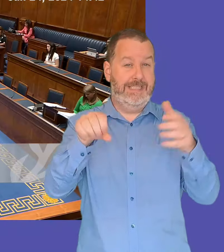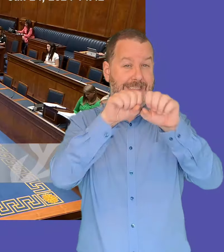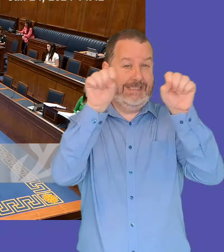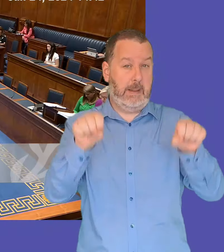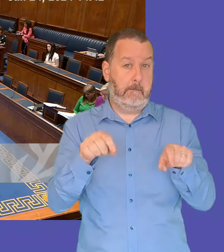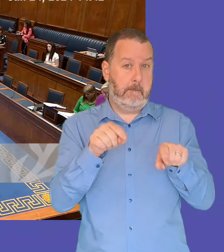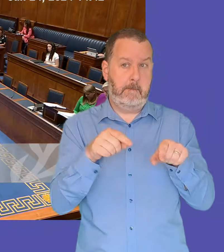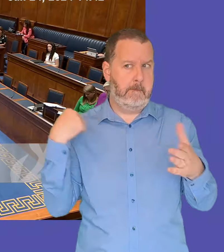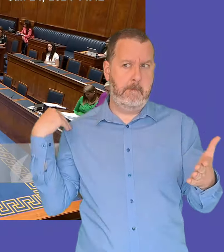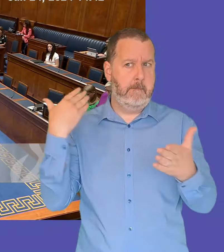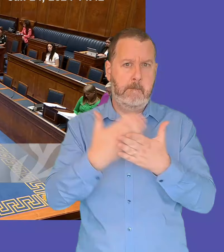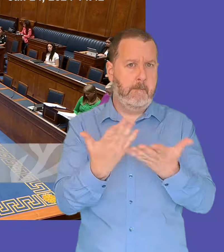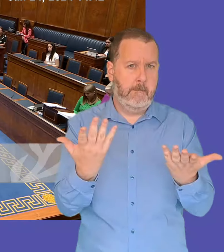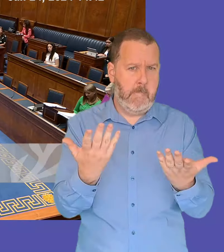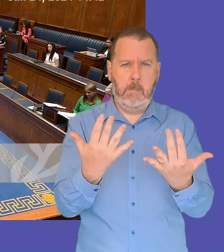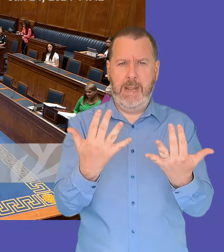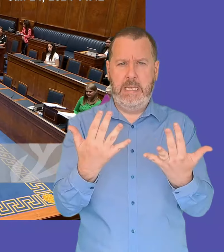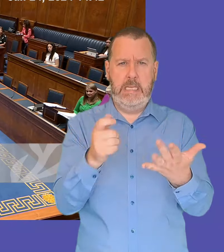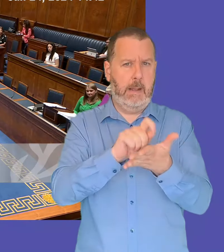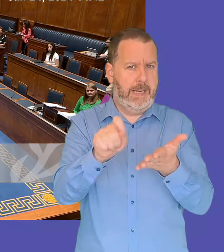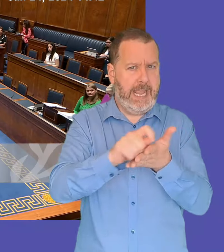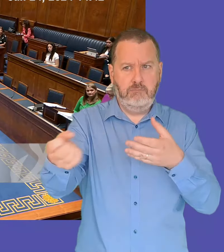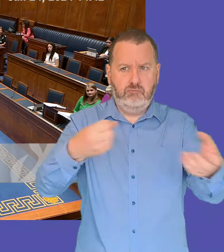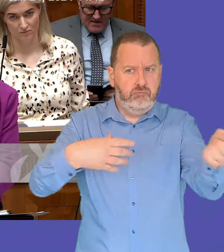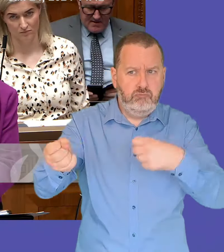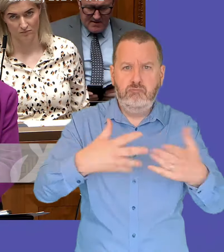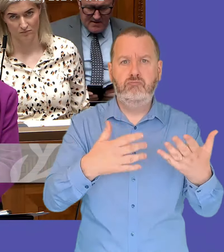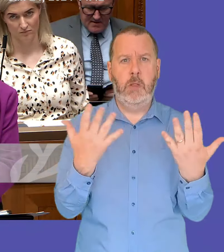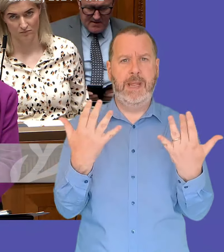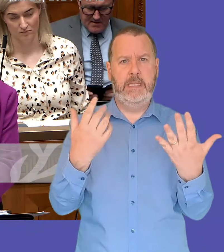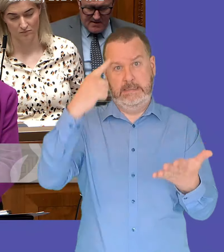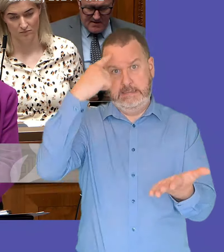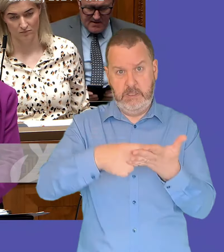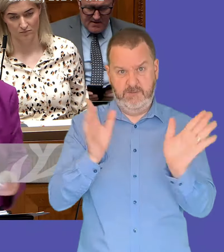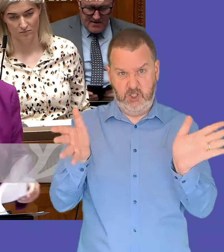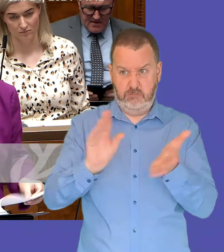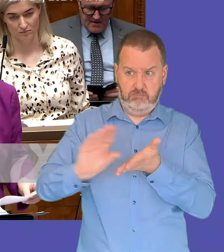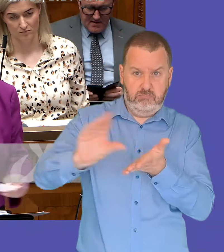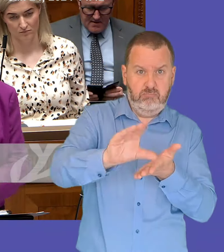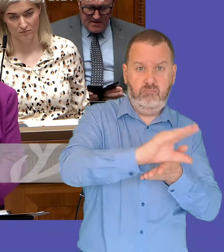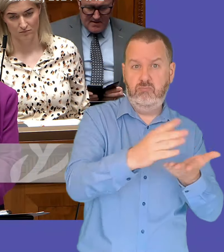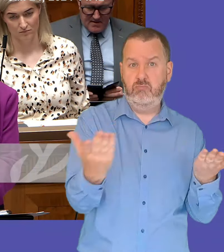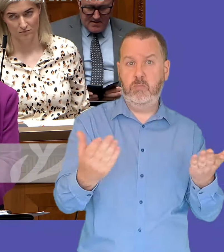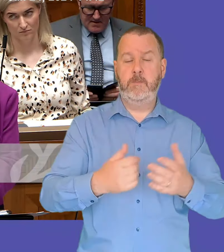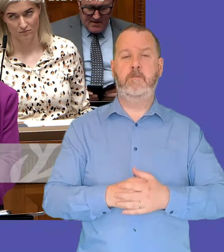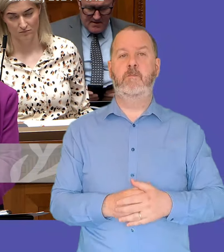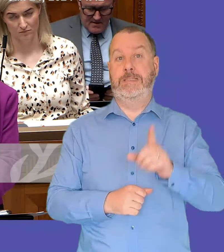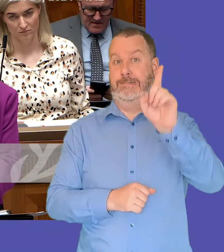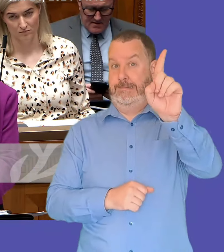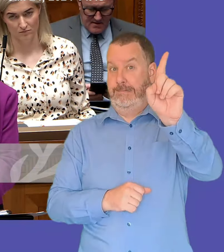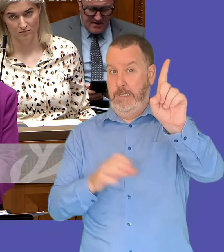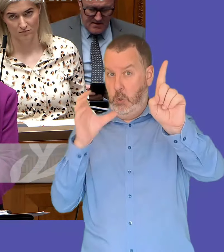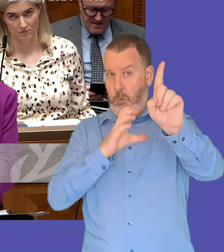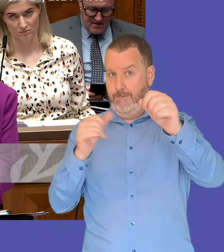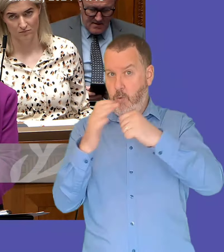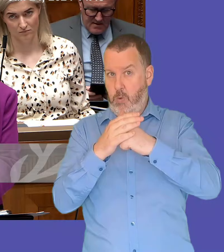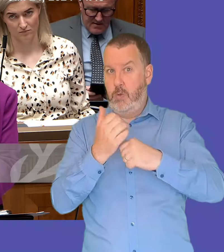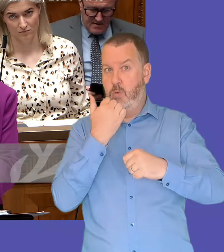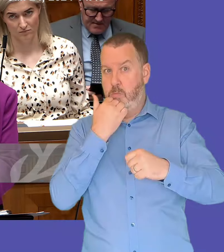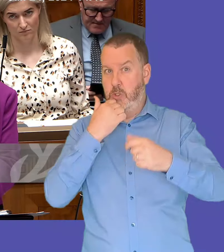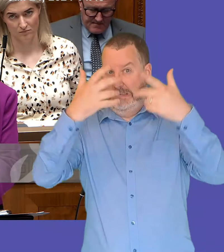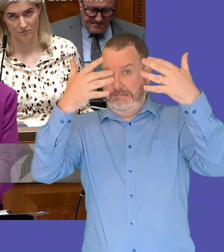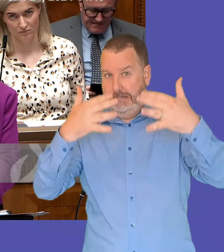minister just trying to find the figures um for the number um